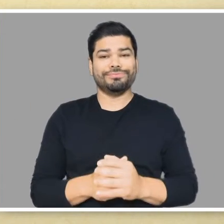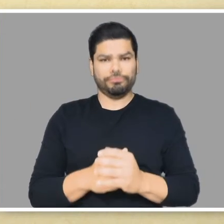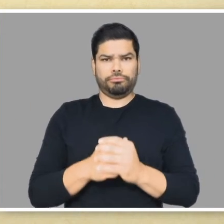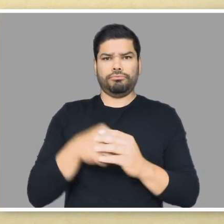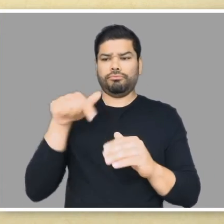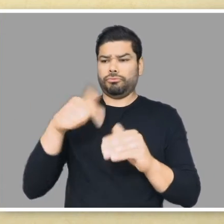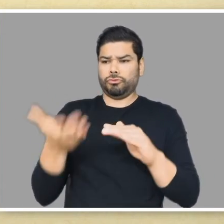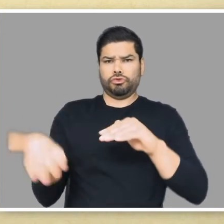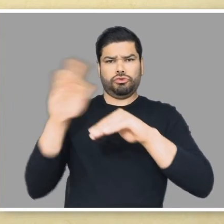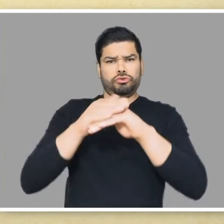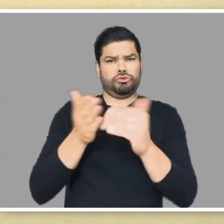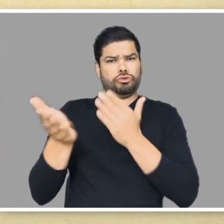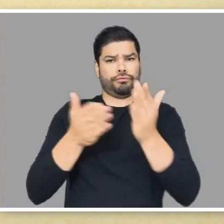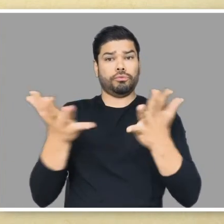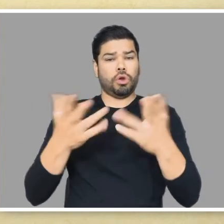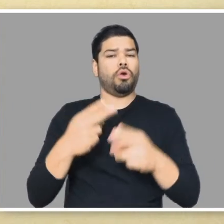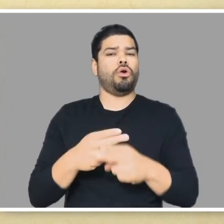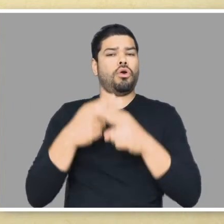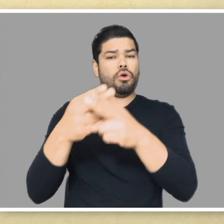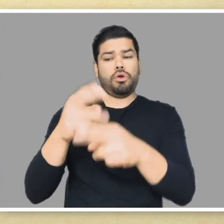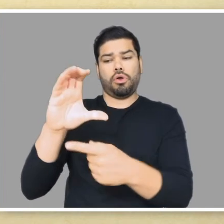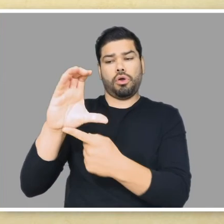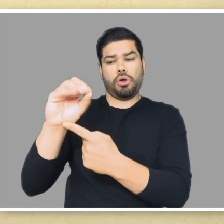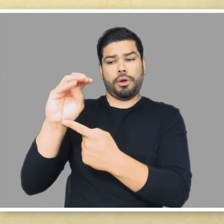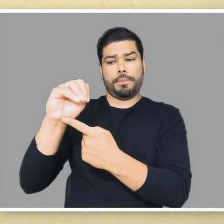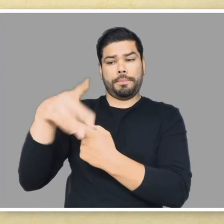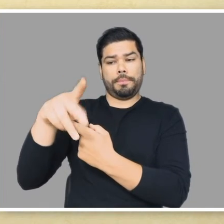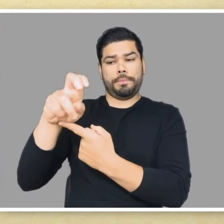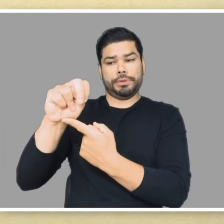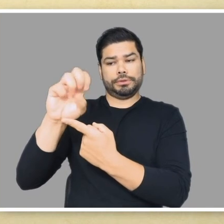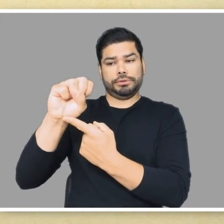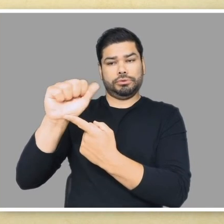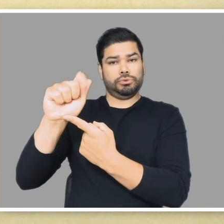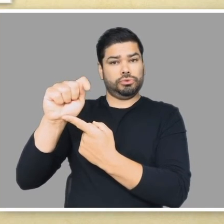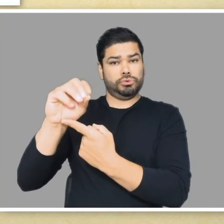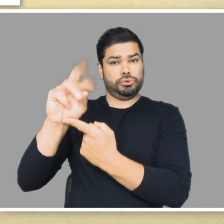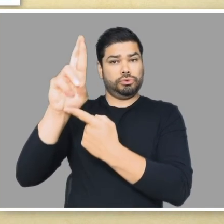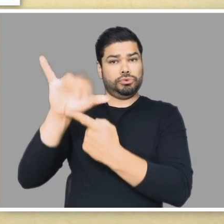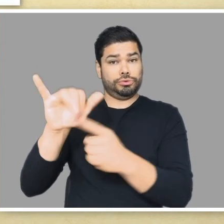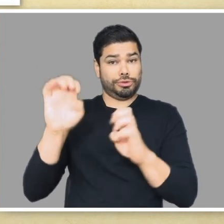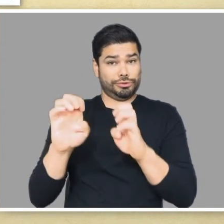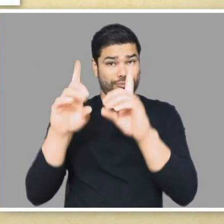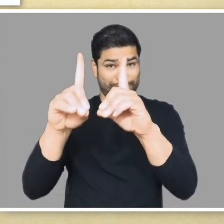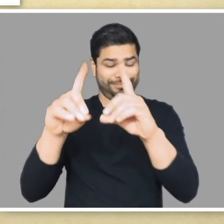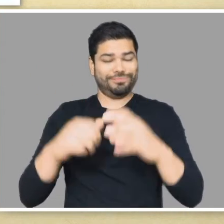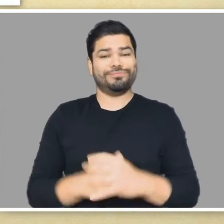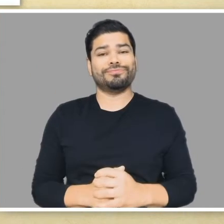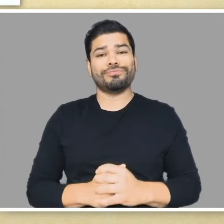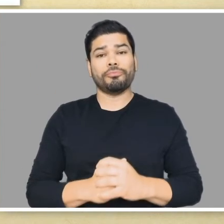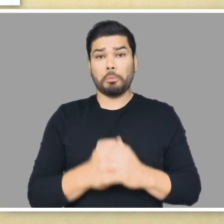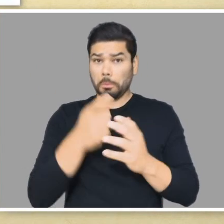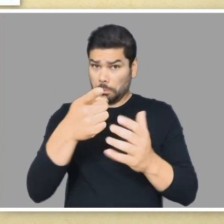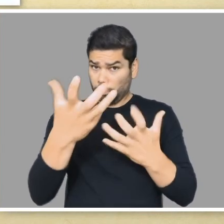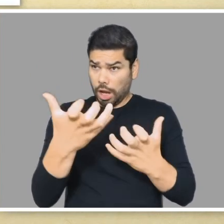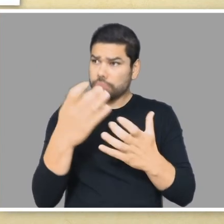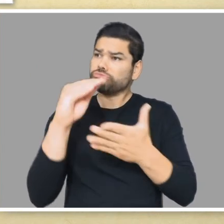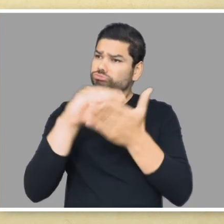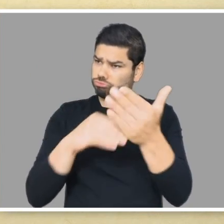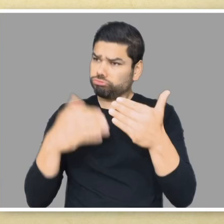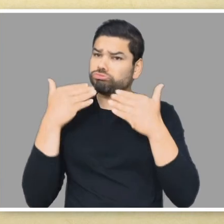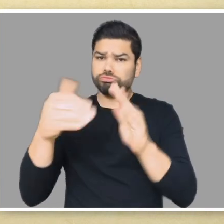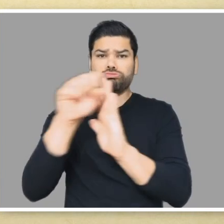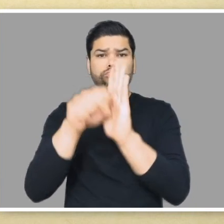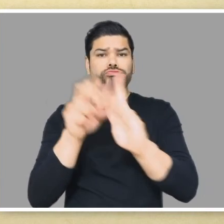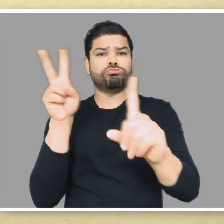provide make-up services to students. These make-up services are called compensatory education. If you